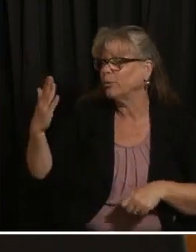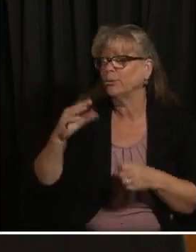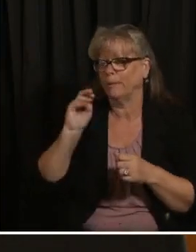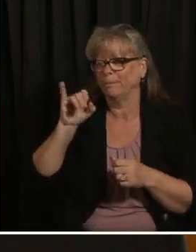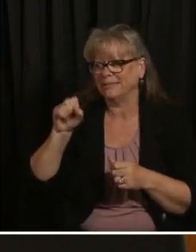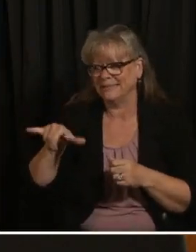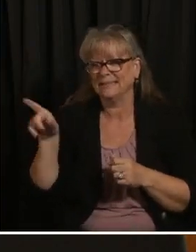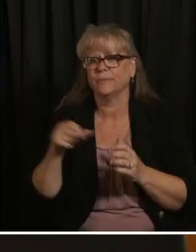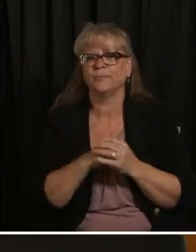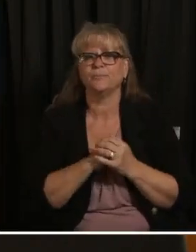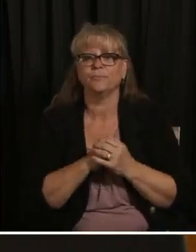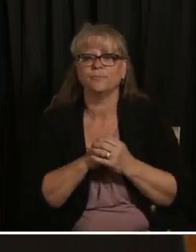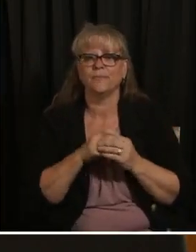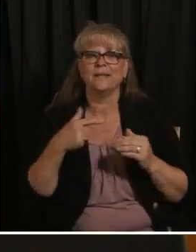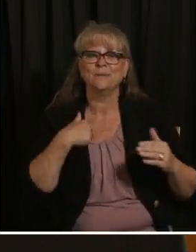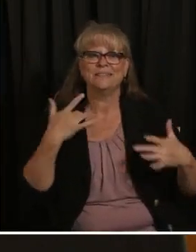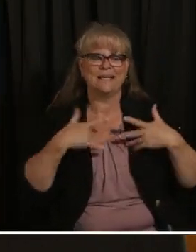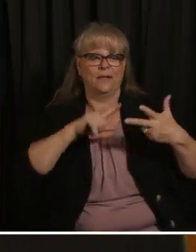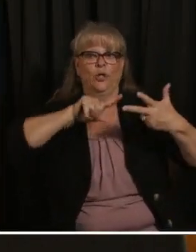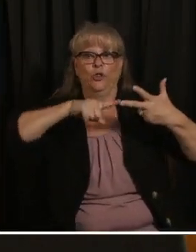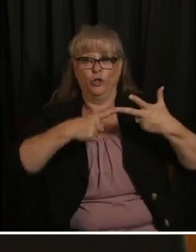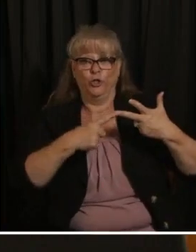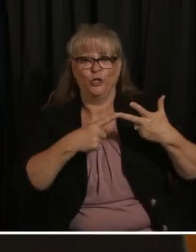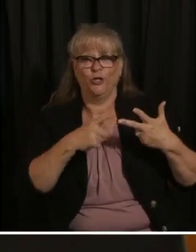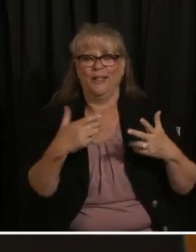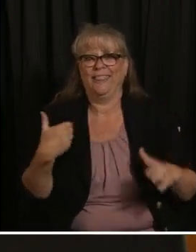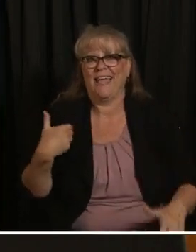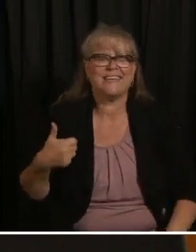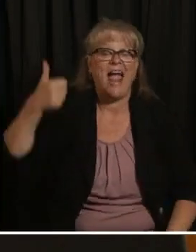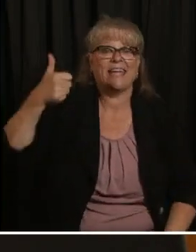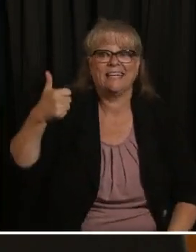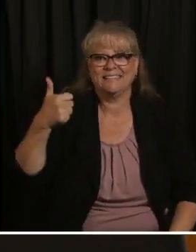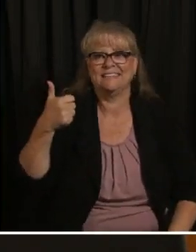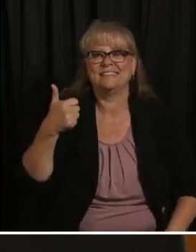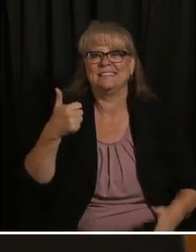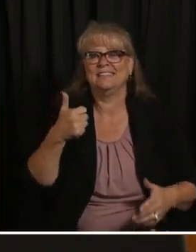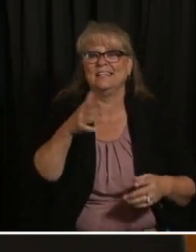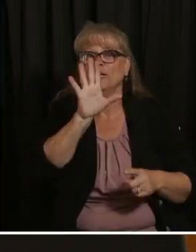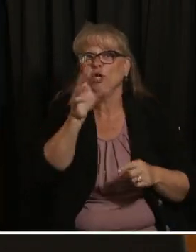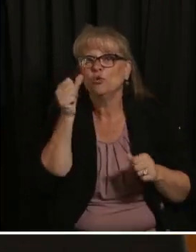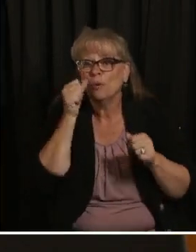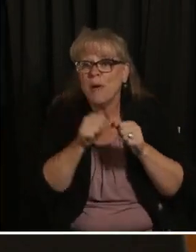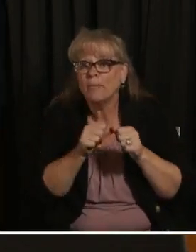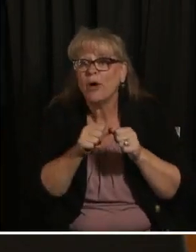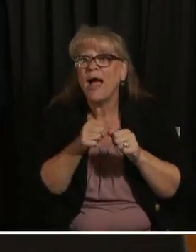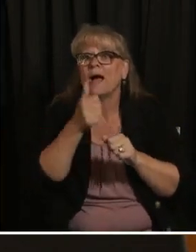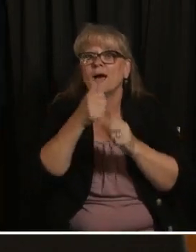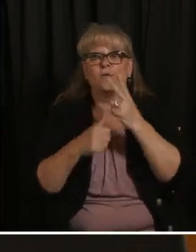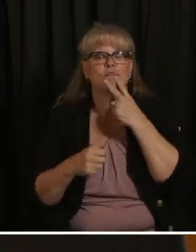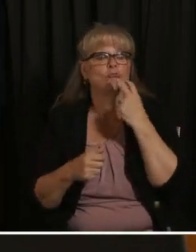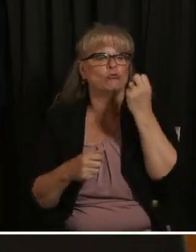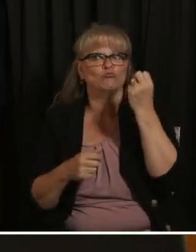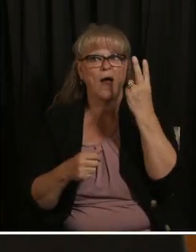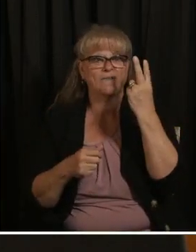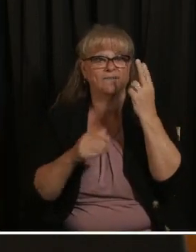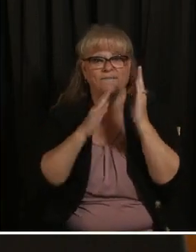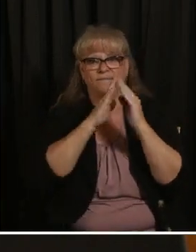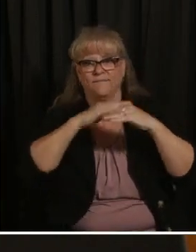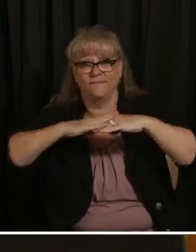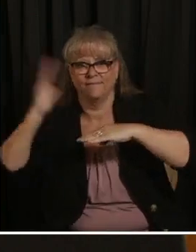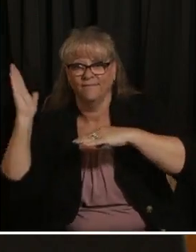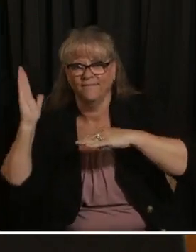introduce our youngest winner yet third remember the vaccine is available for everybody 12 and up 13 year old